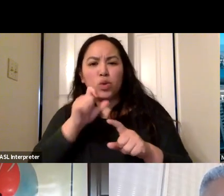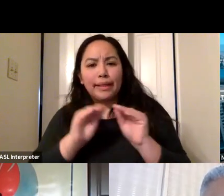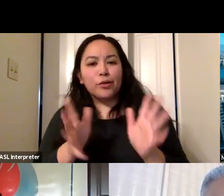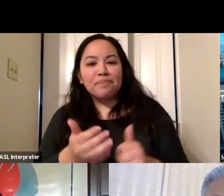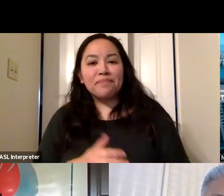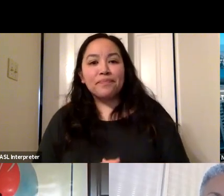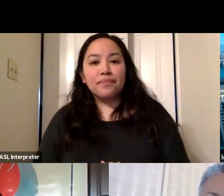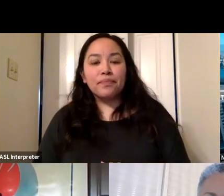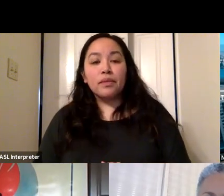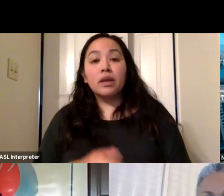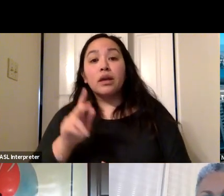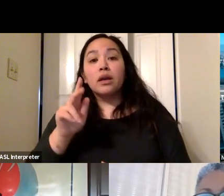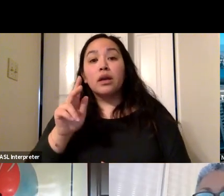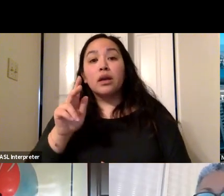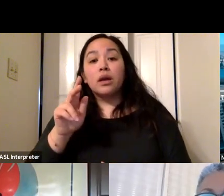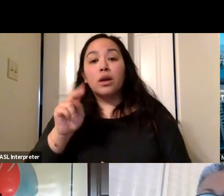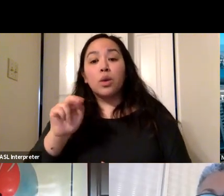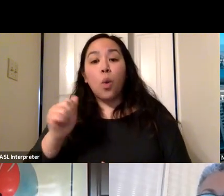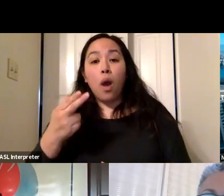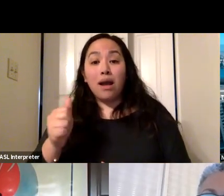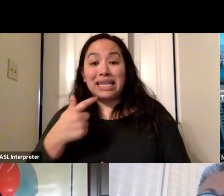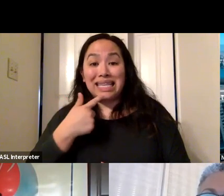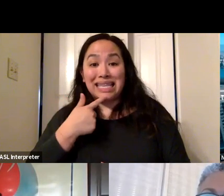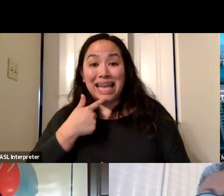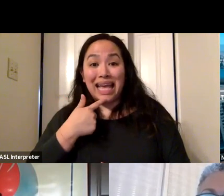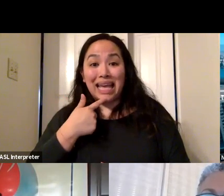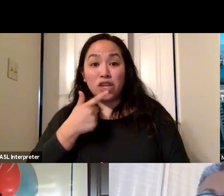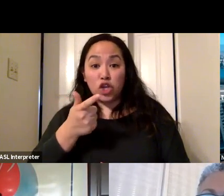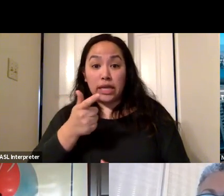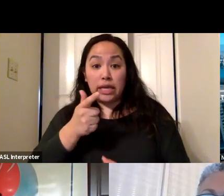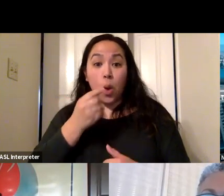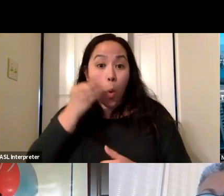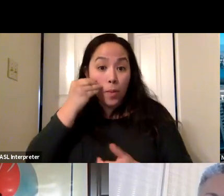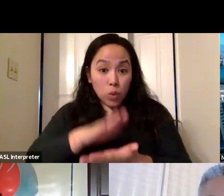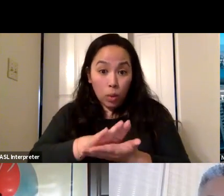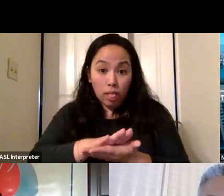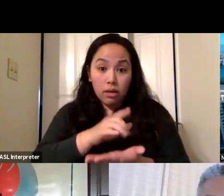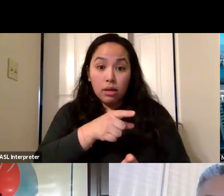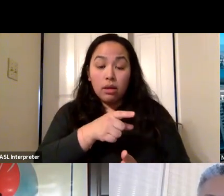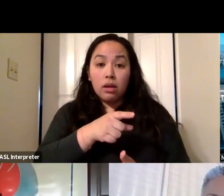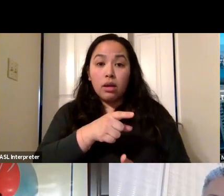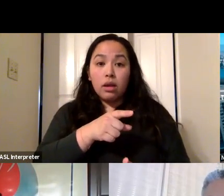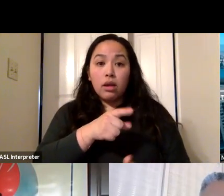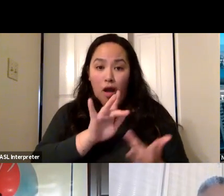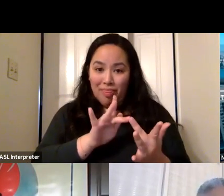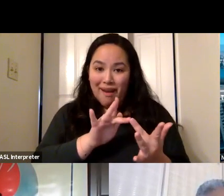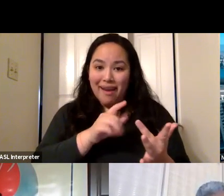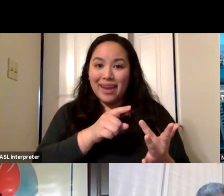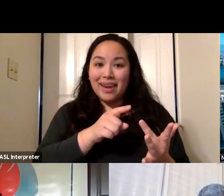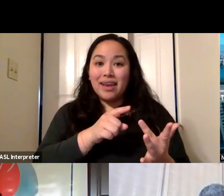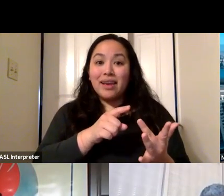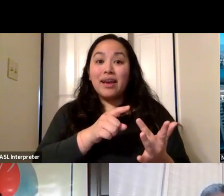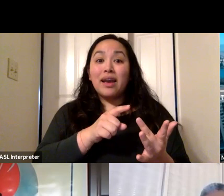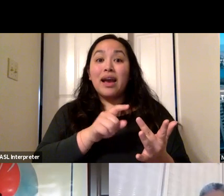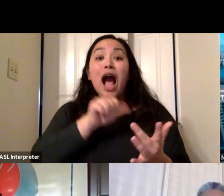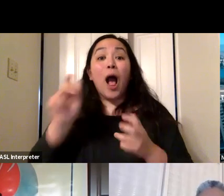The only other thing I would say is that it did mention that she was schooling at home. And just a reminder that those other other people who live